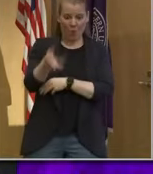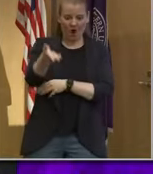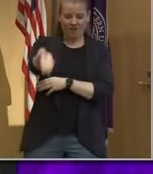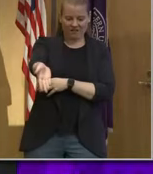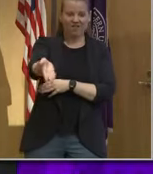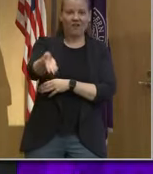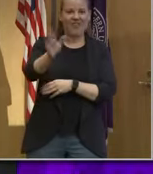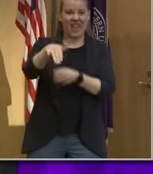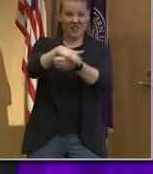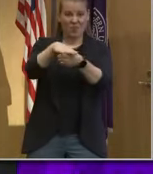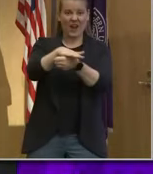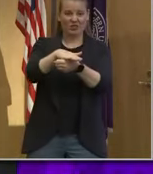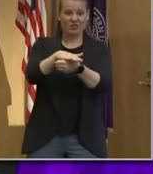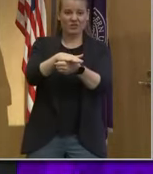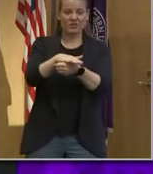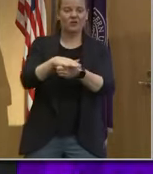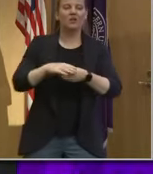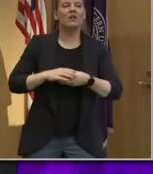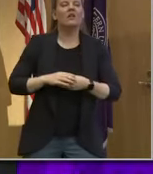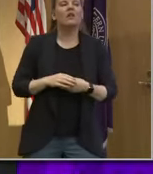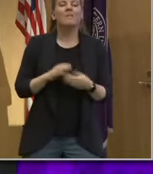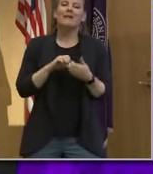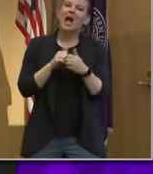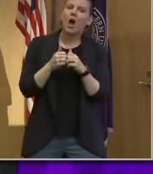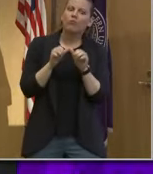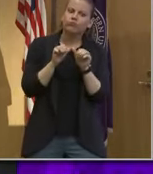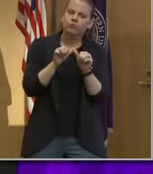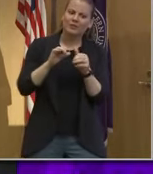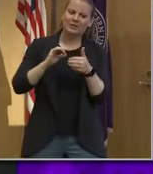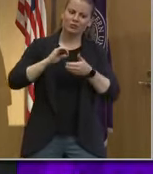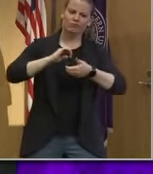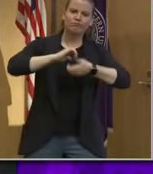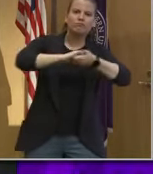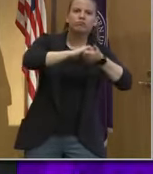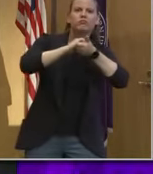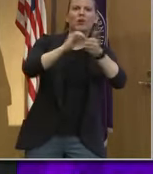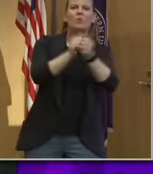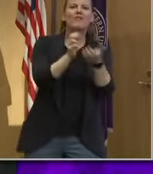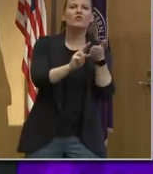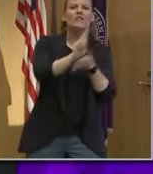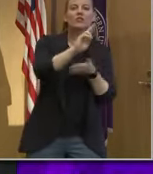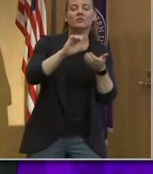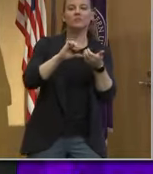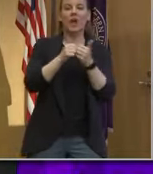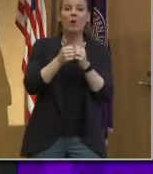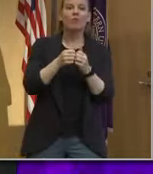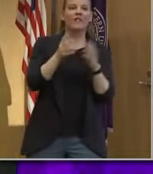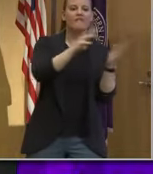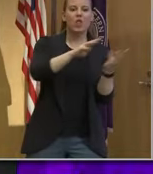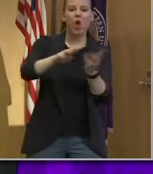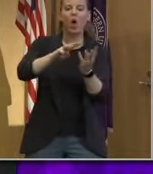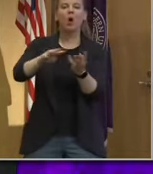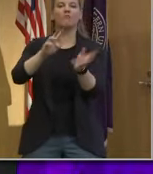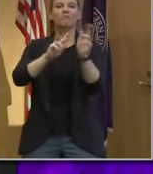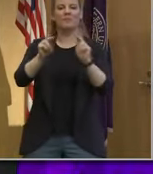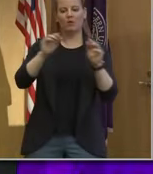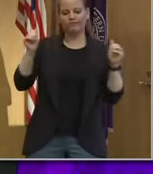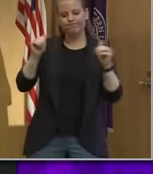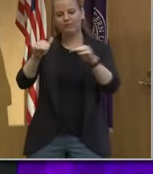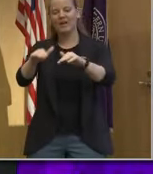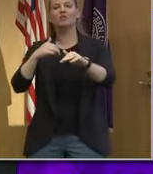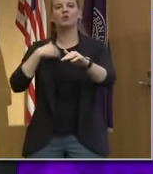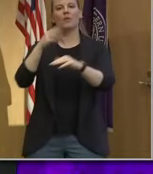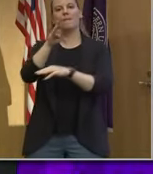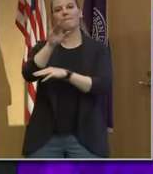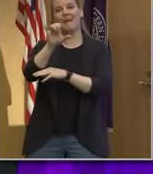But the way that we'll continue partnering with the universities is the funds flow into the Biohub. And this was about 250